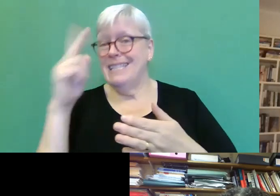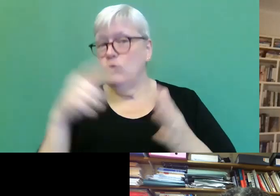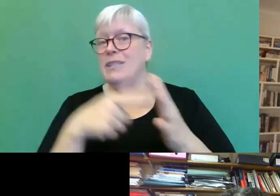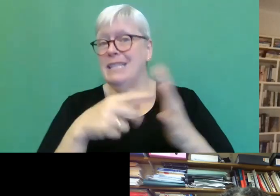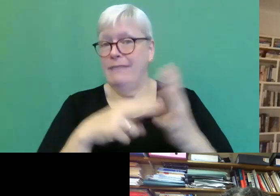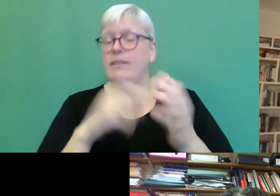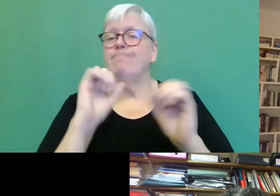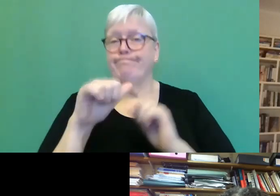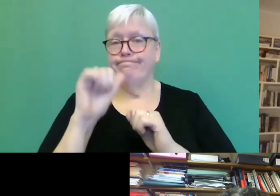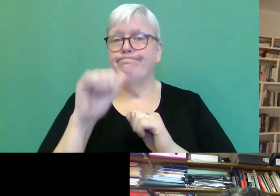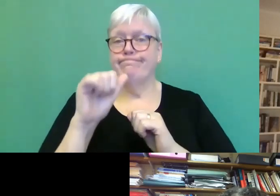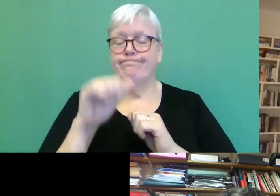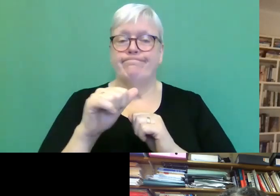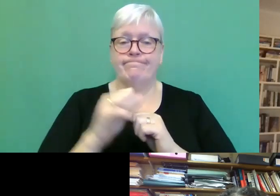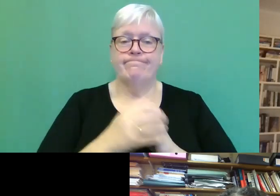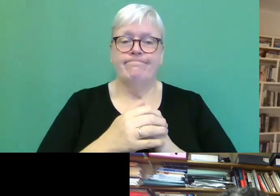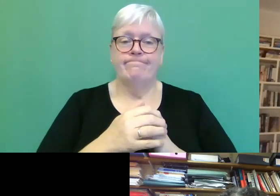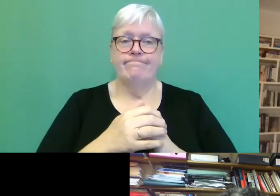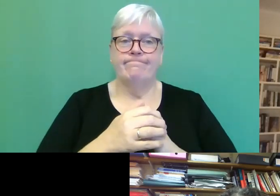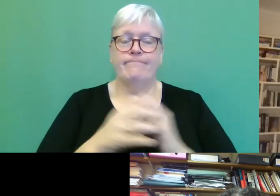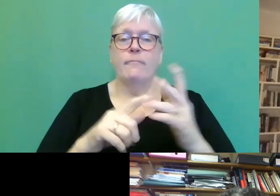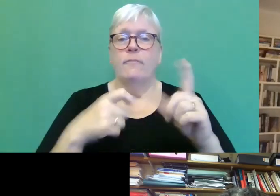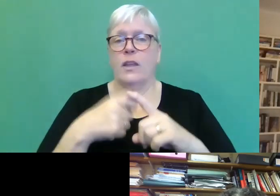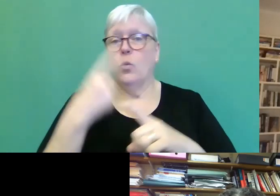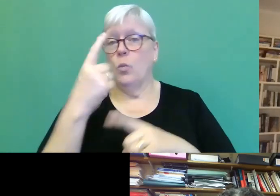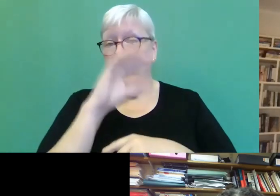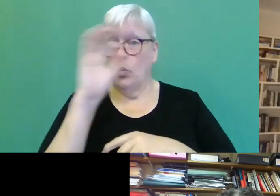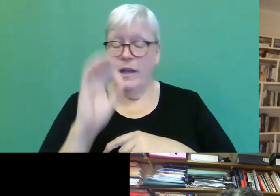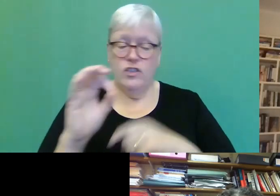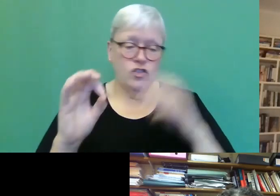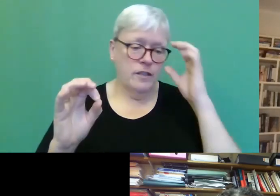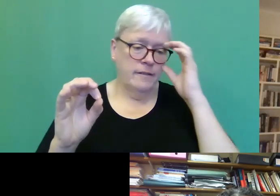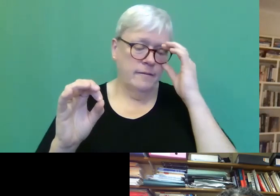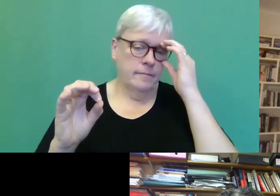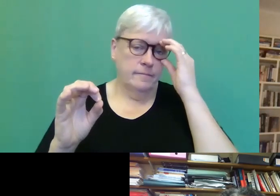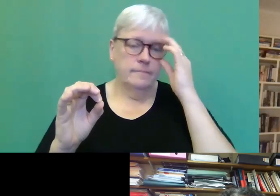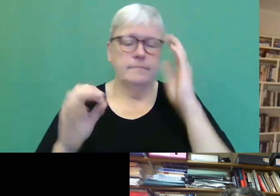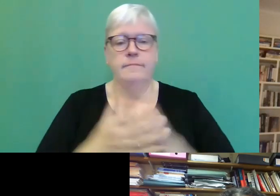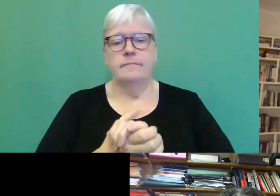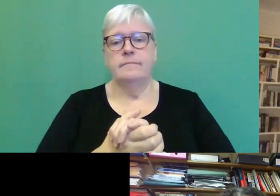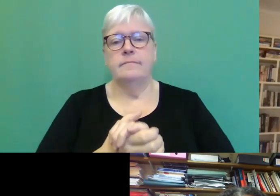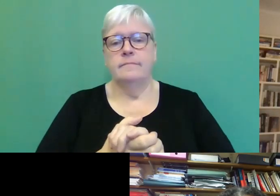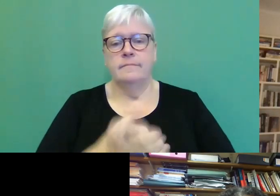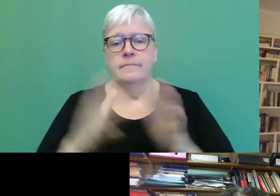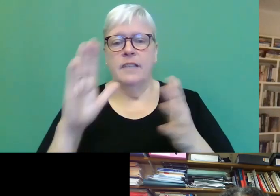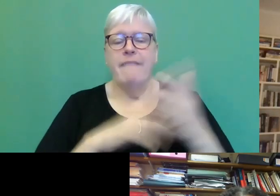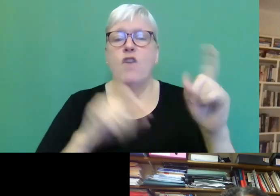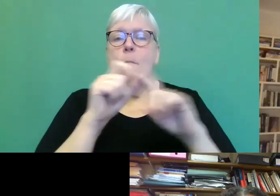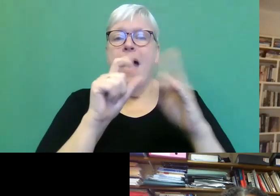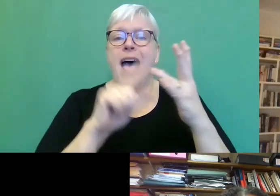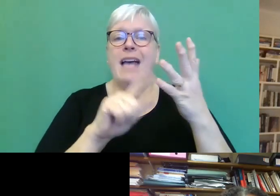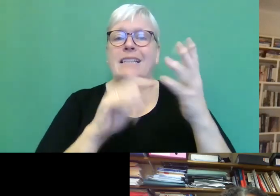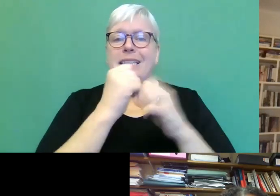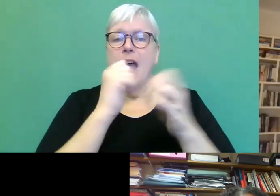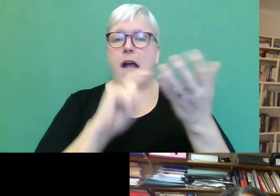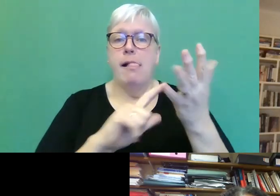Um, the screen. Um, okay. We have a question, uh, in, uh, the Q&A from, um, Douglas. I'll just read, read that out.